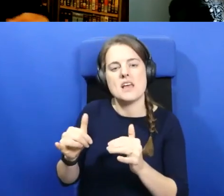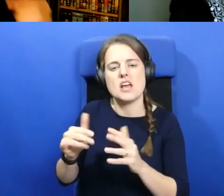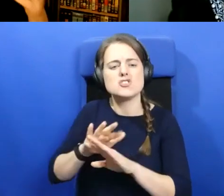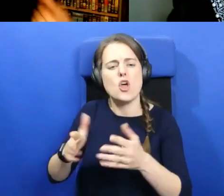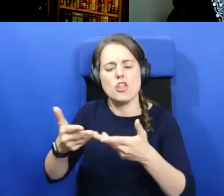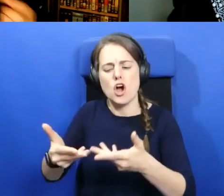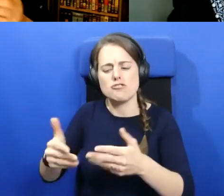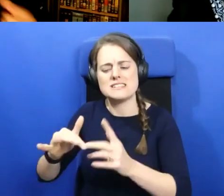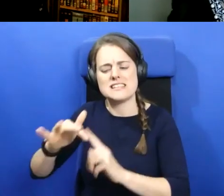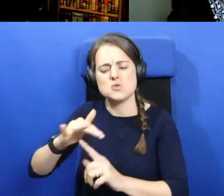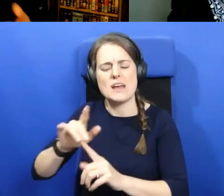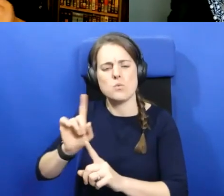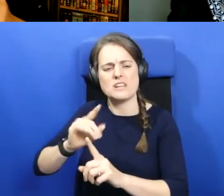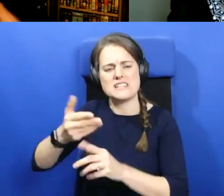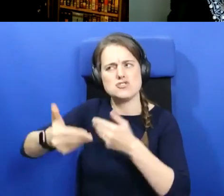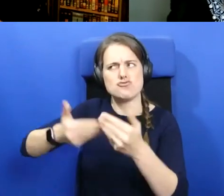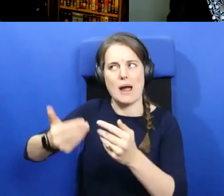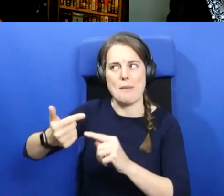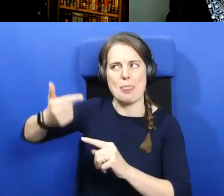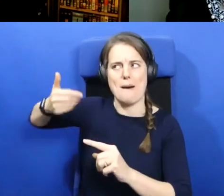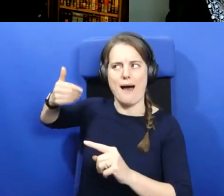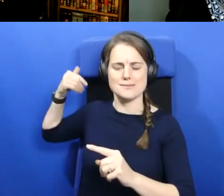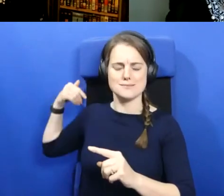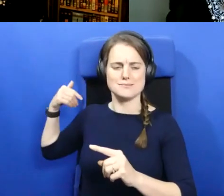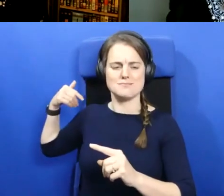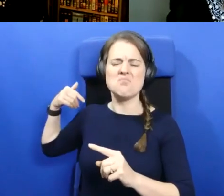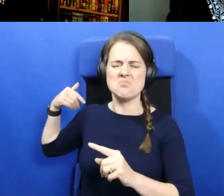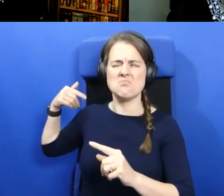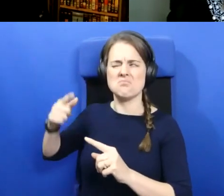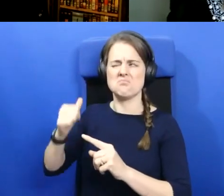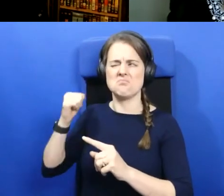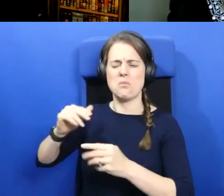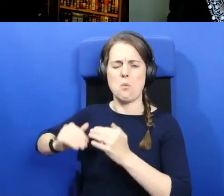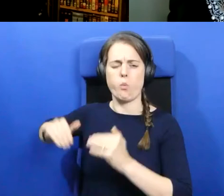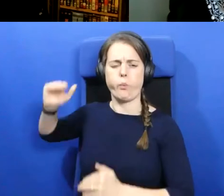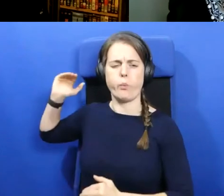So I think those sort of, those connections with Covcult, for example.